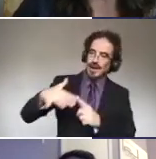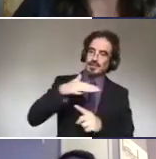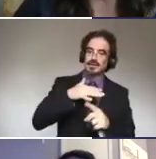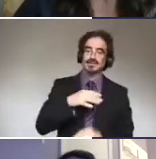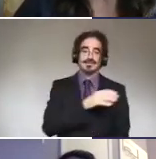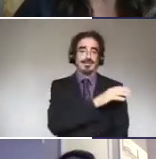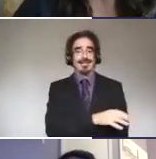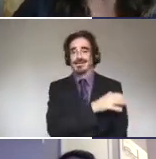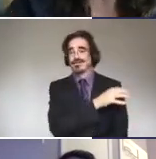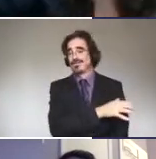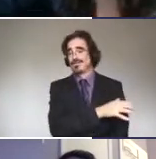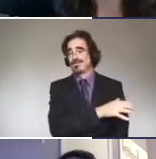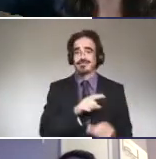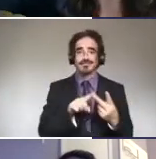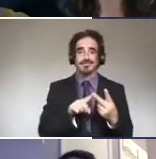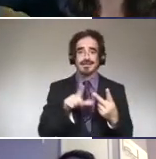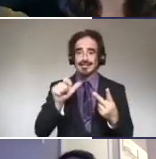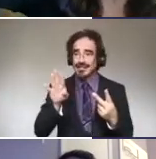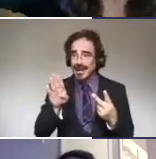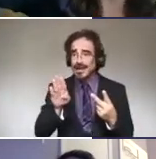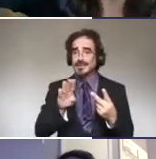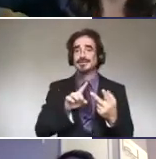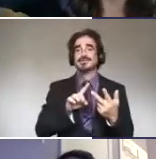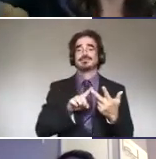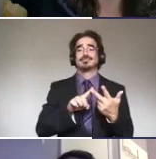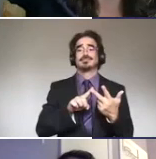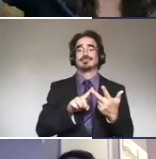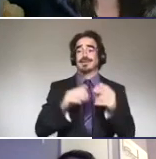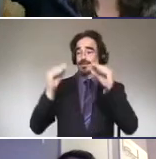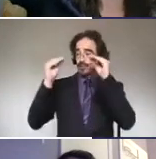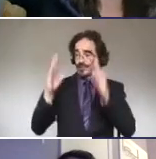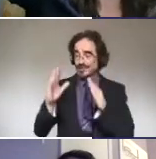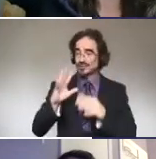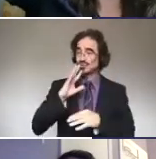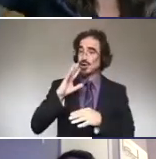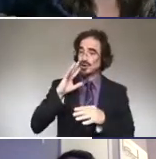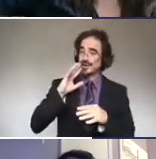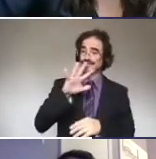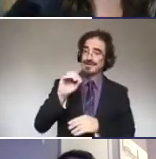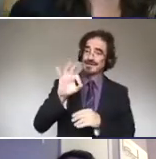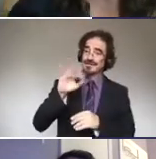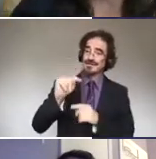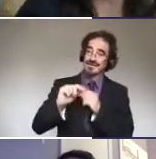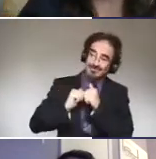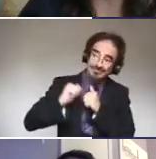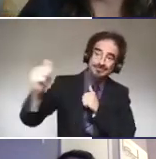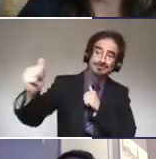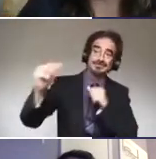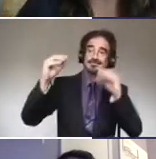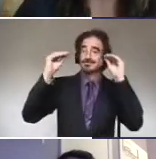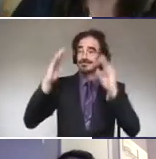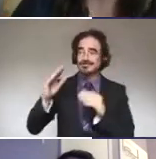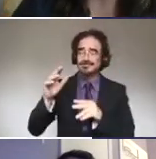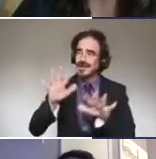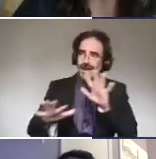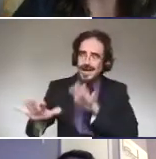Clinicals, labs, people, the professor talking during anatomy lab, you know, 50 feet away, I don't know what they said. I'd